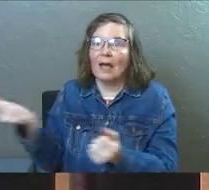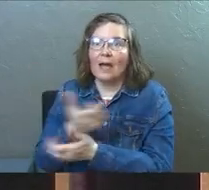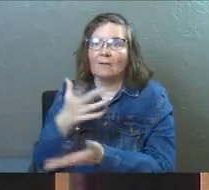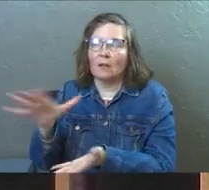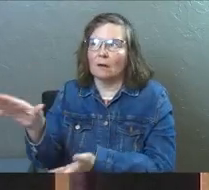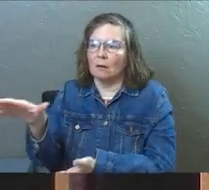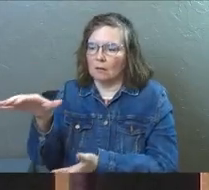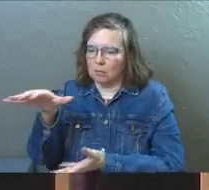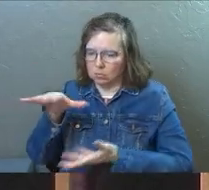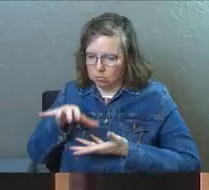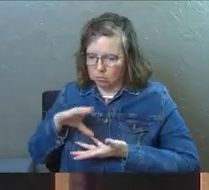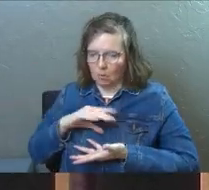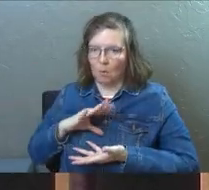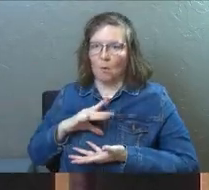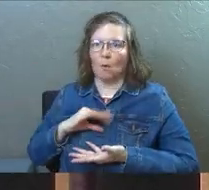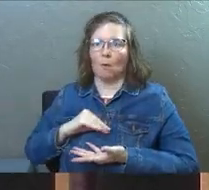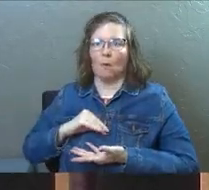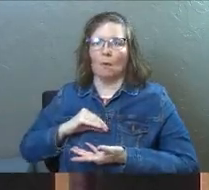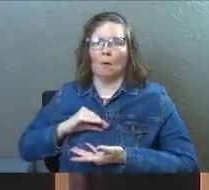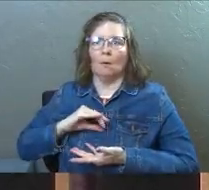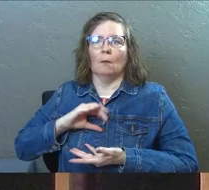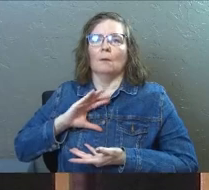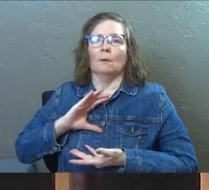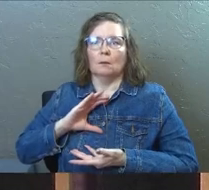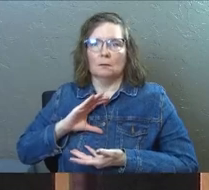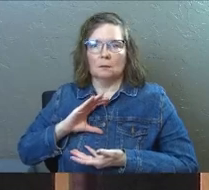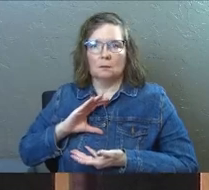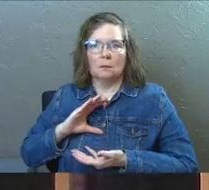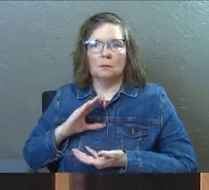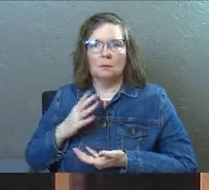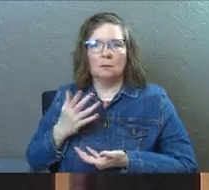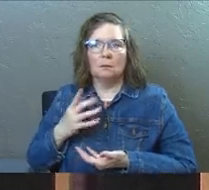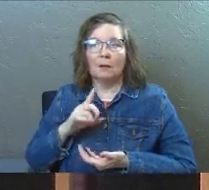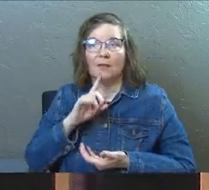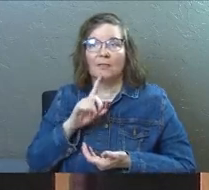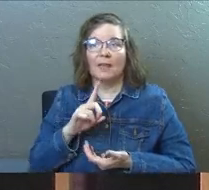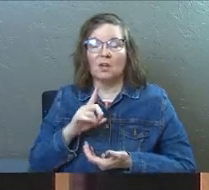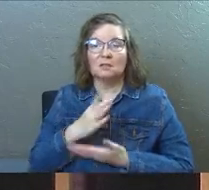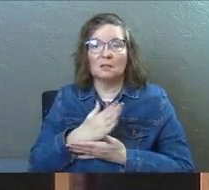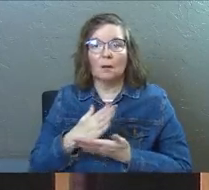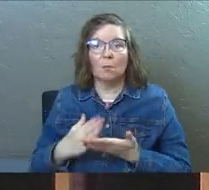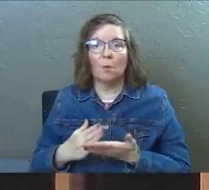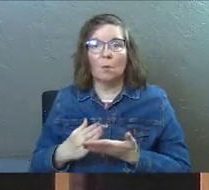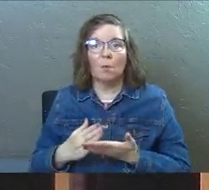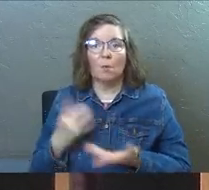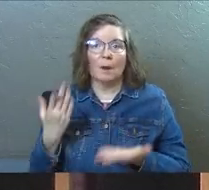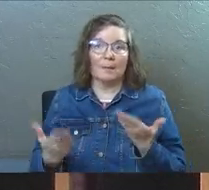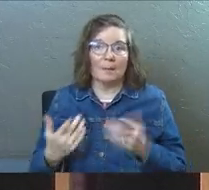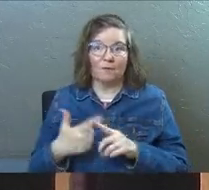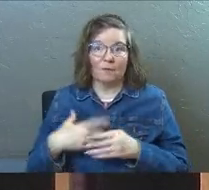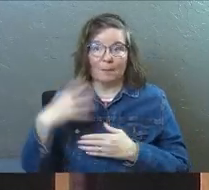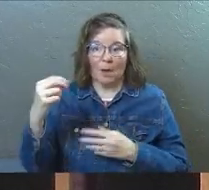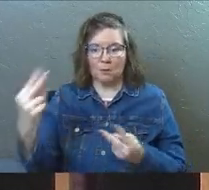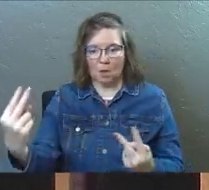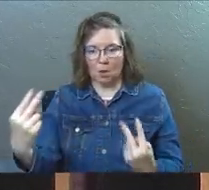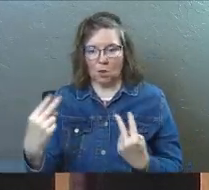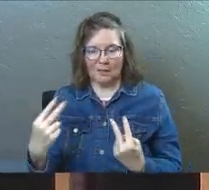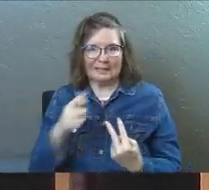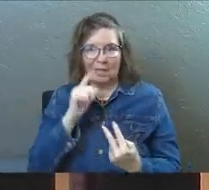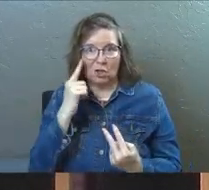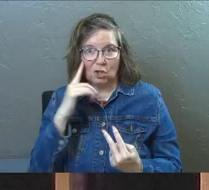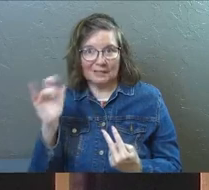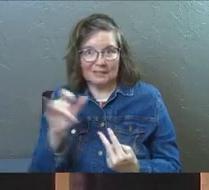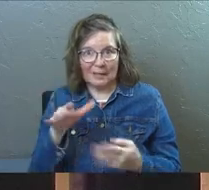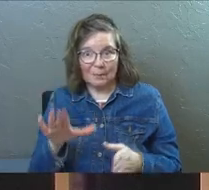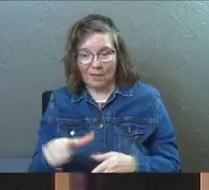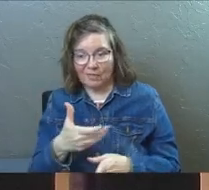everything. And there's, yeah, there's, there's a component where maybe from the outside looking in, it doesn't